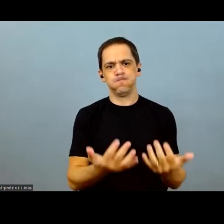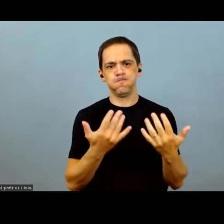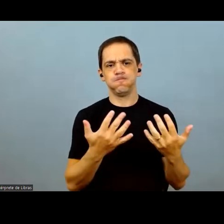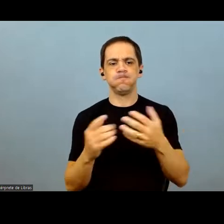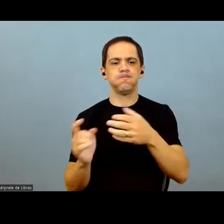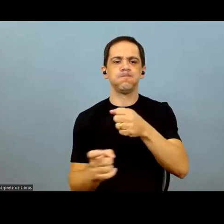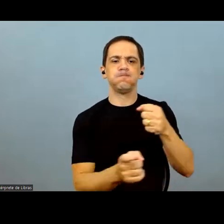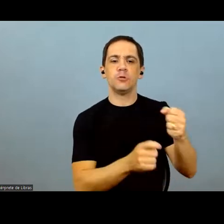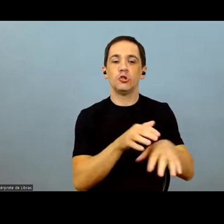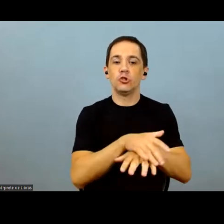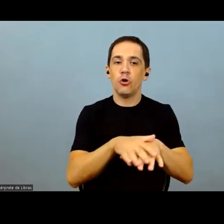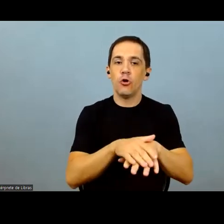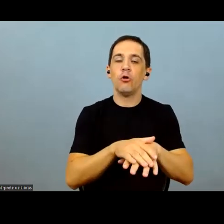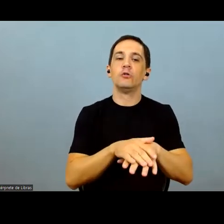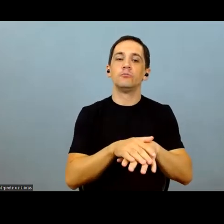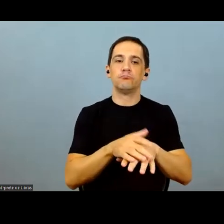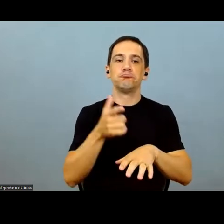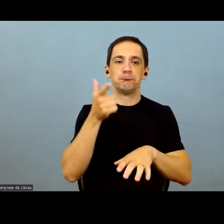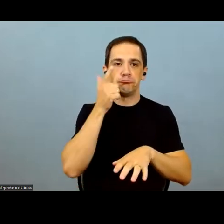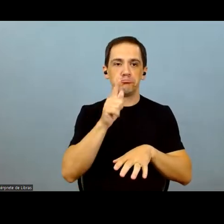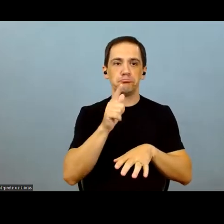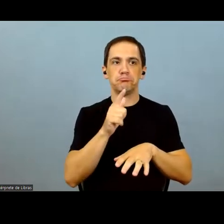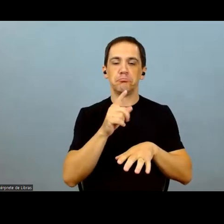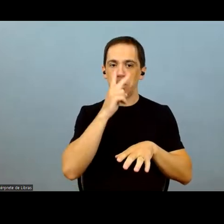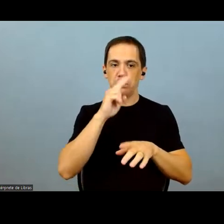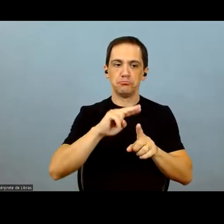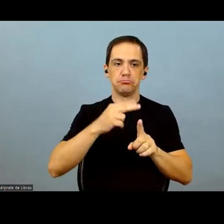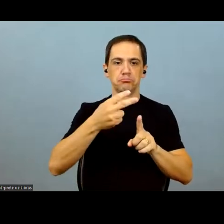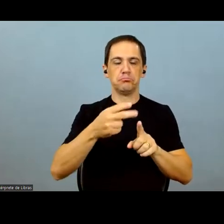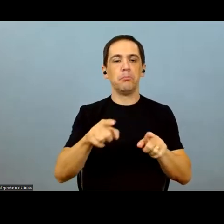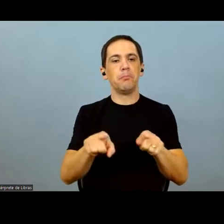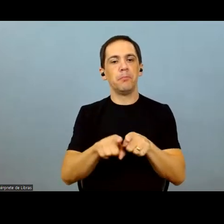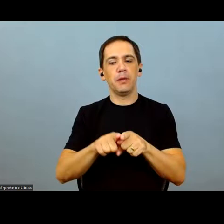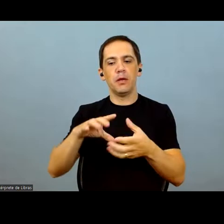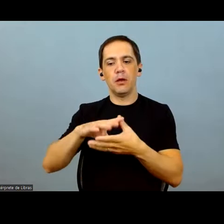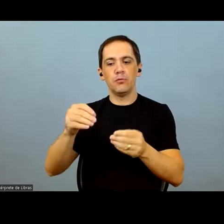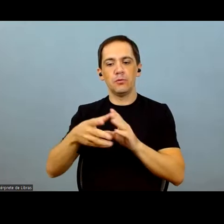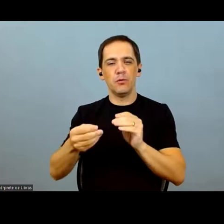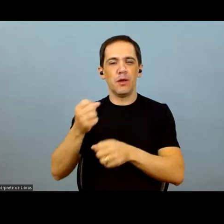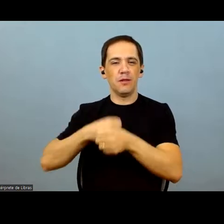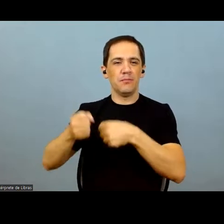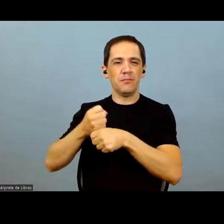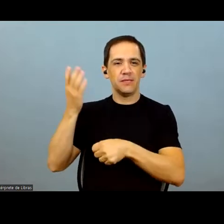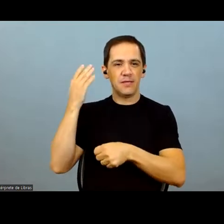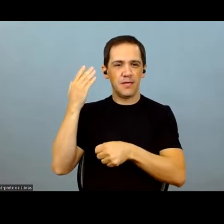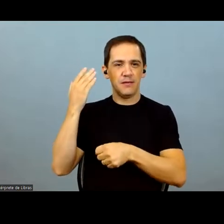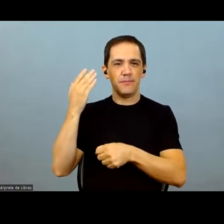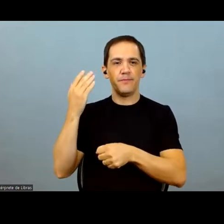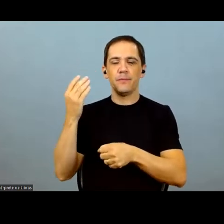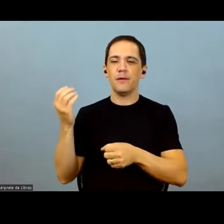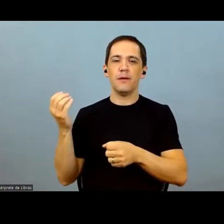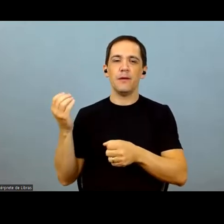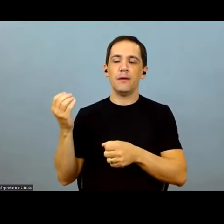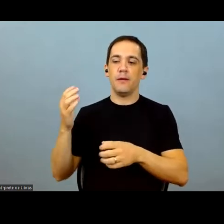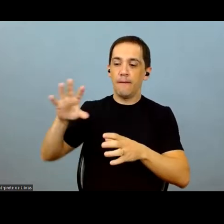higher yield than expected in soybean. And there was the cotton carryover